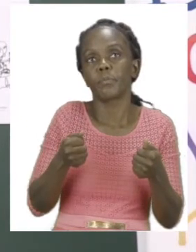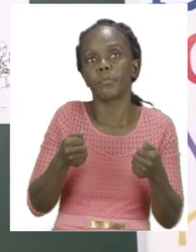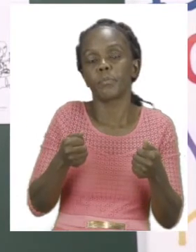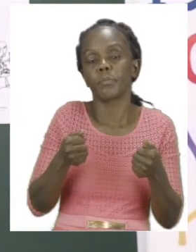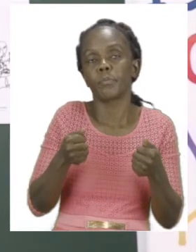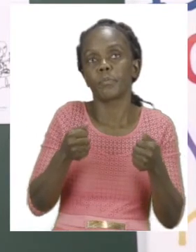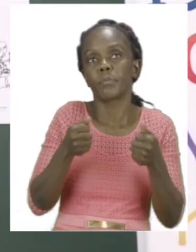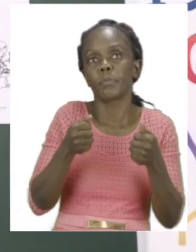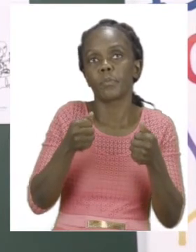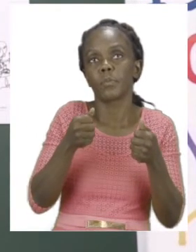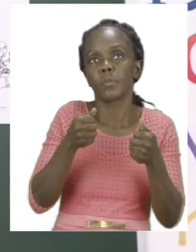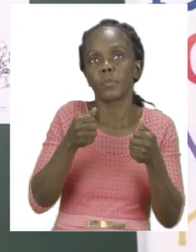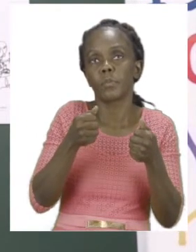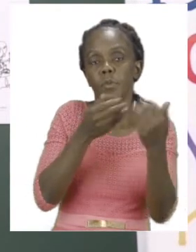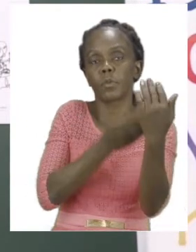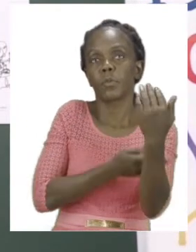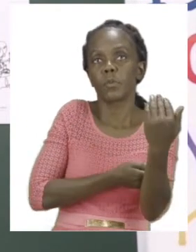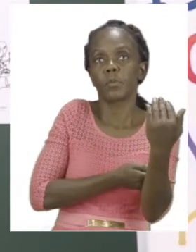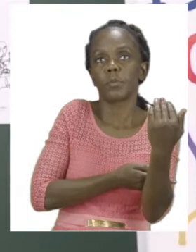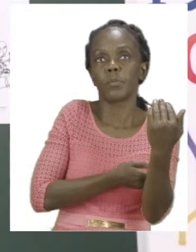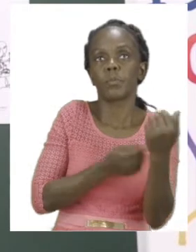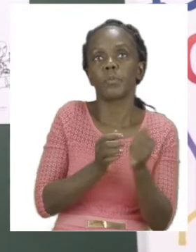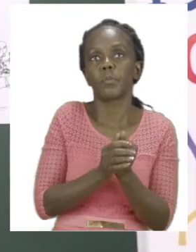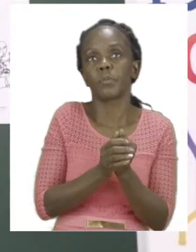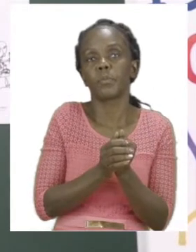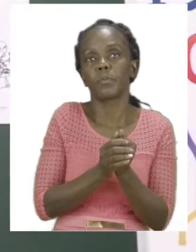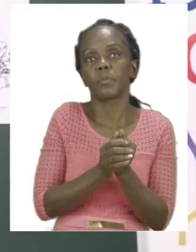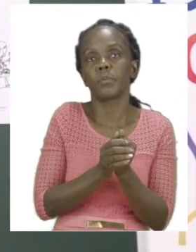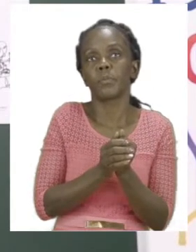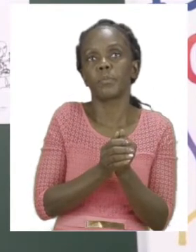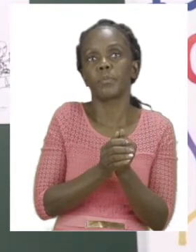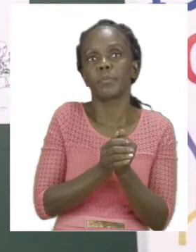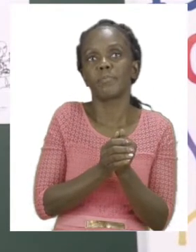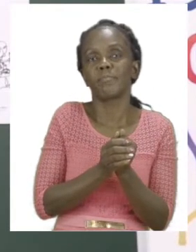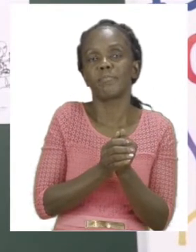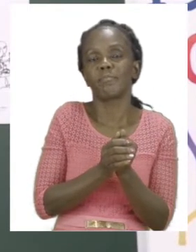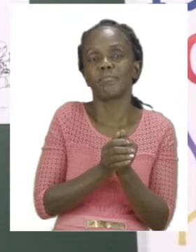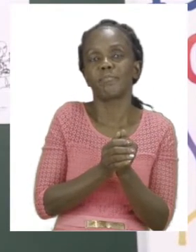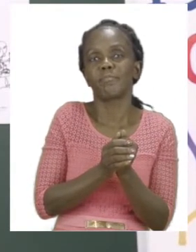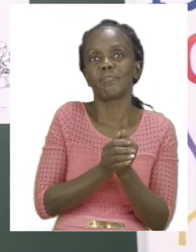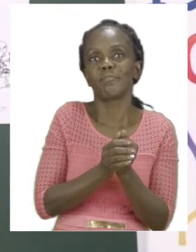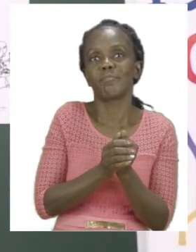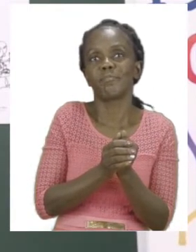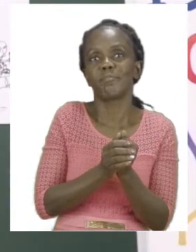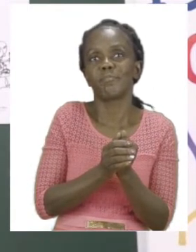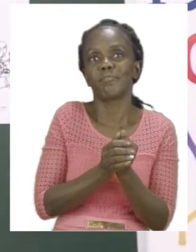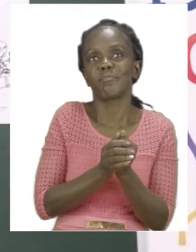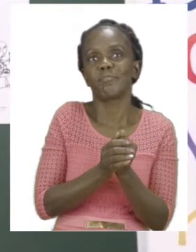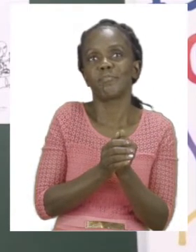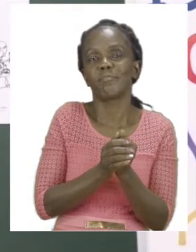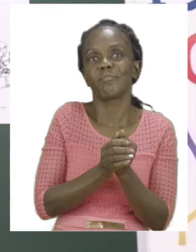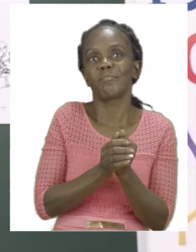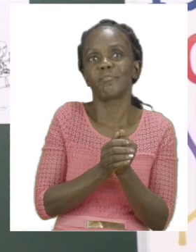bed. Here is our bed and as you can see it is big enough for our boy so that we can paste them. So I am going